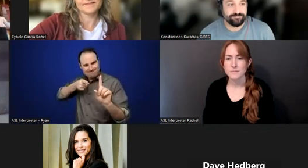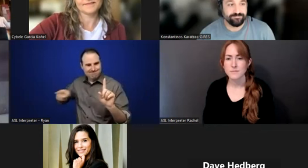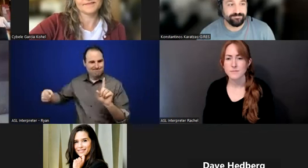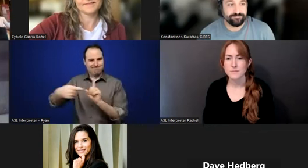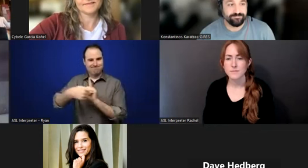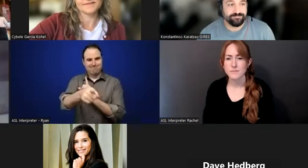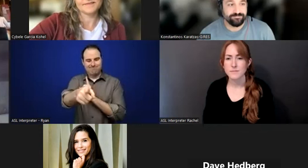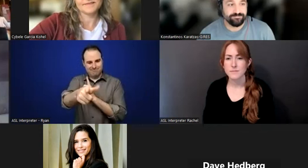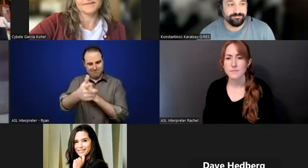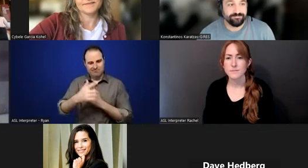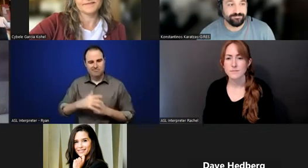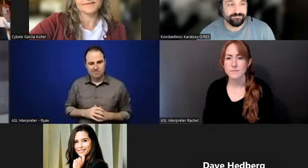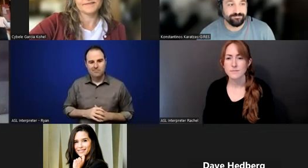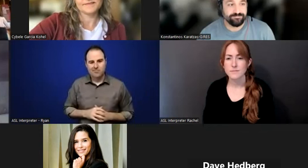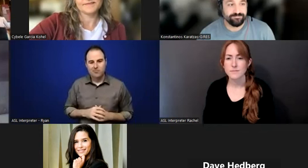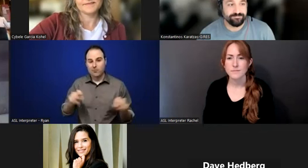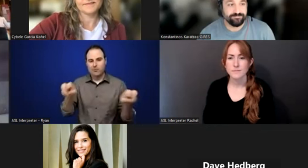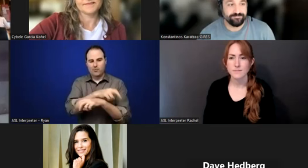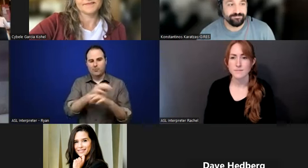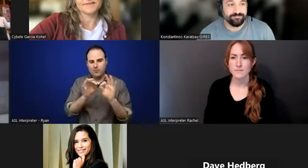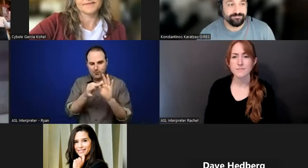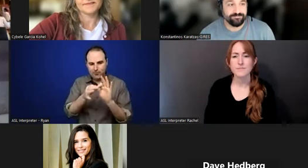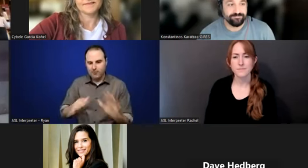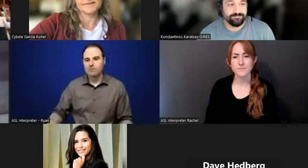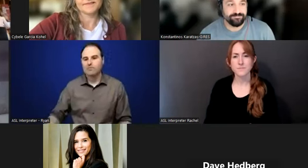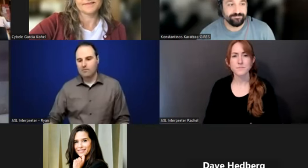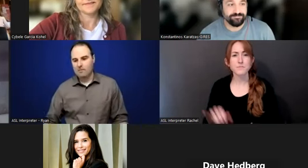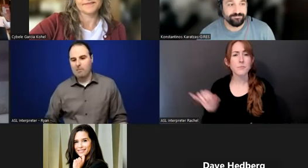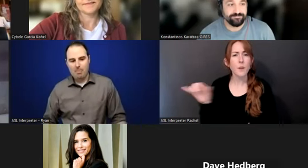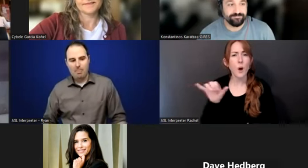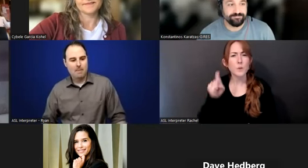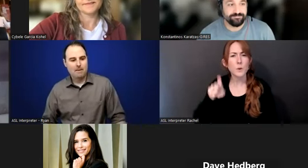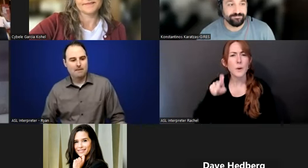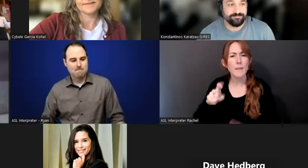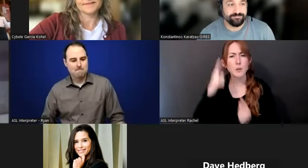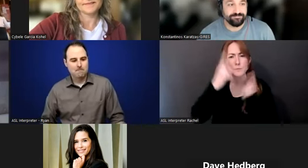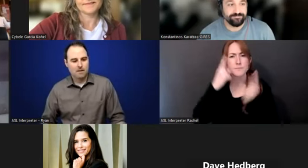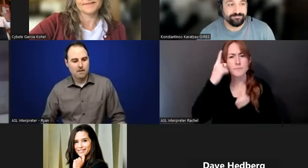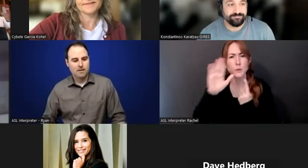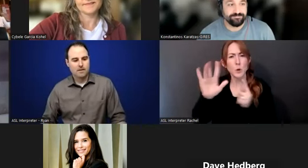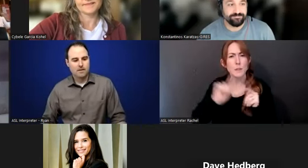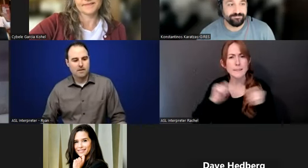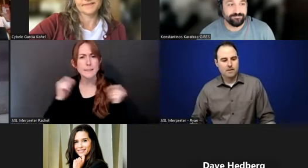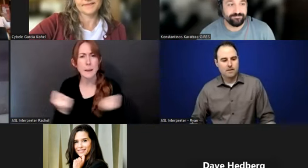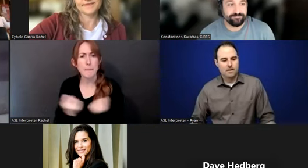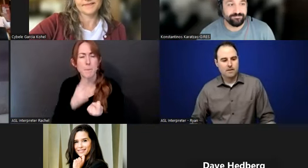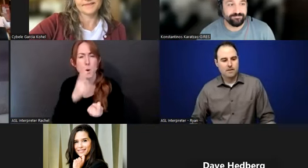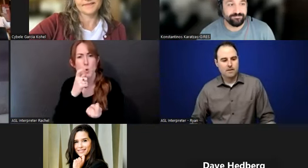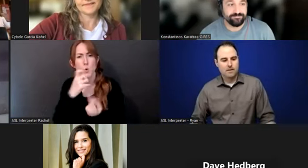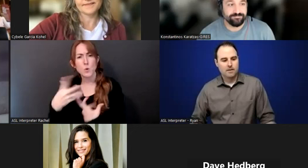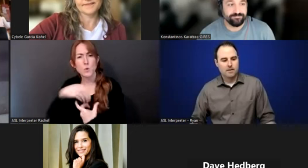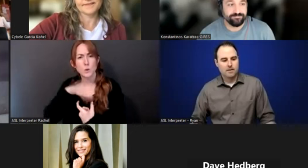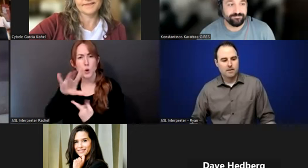of people that you have, and sometimes that team of people is, is, you know, friends or family or just other colleagues.